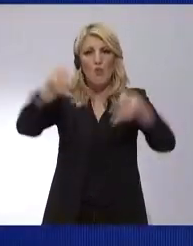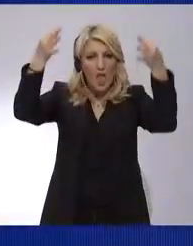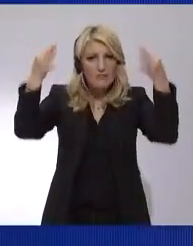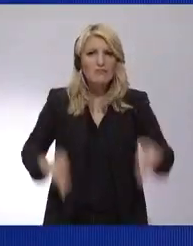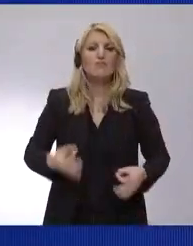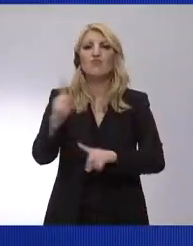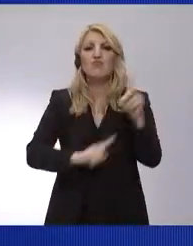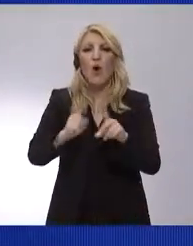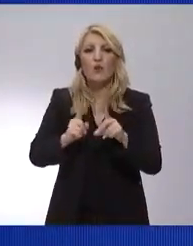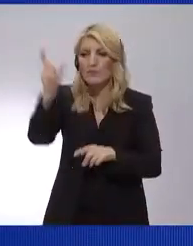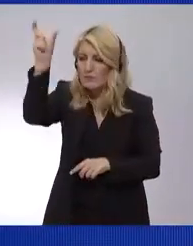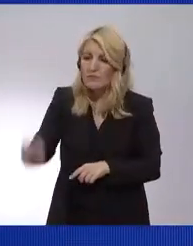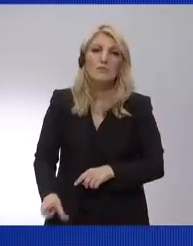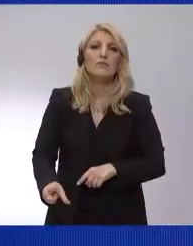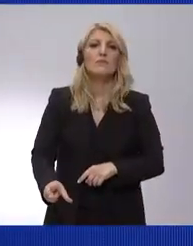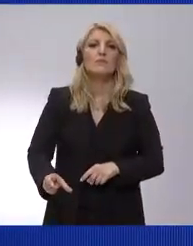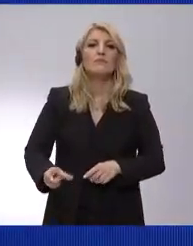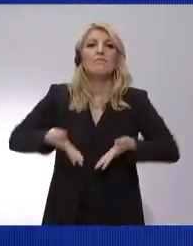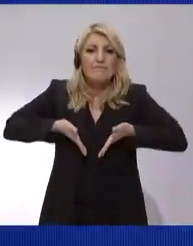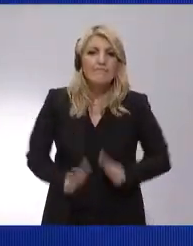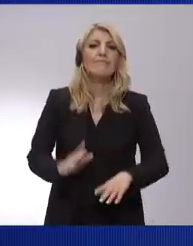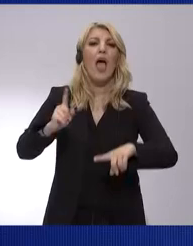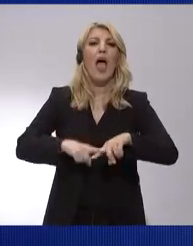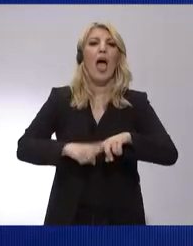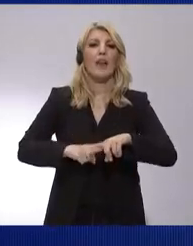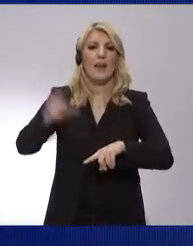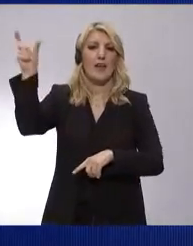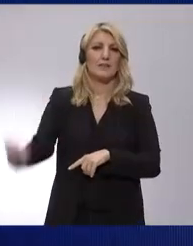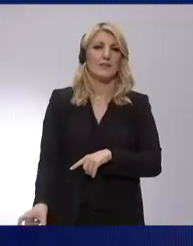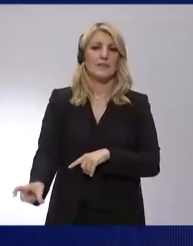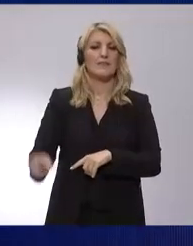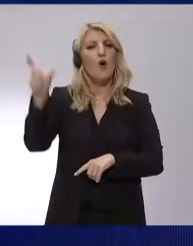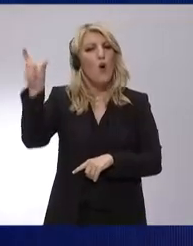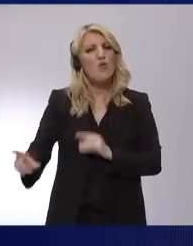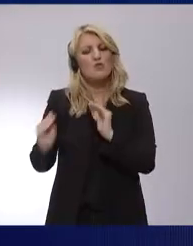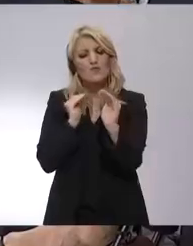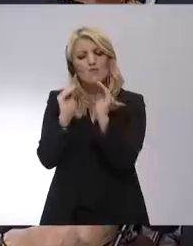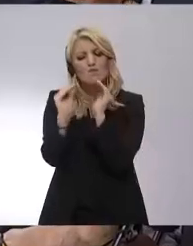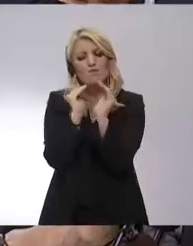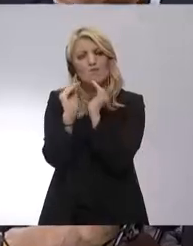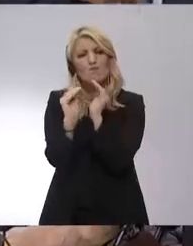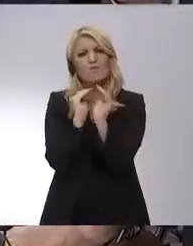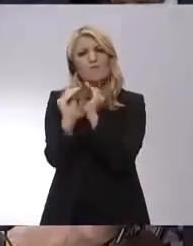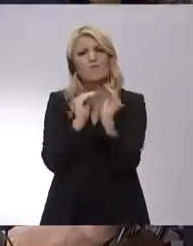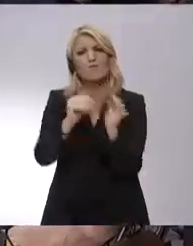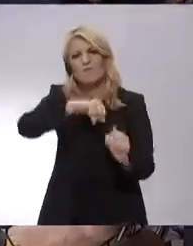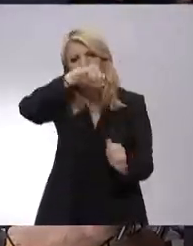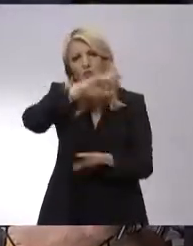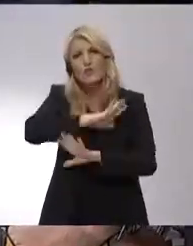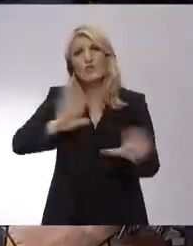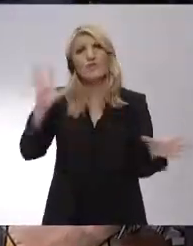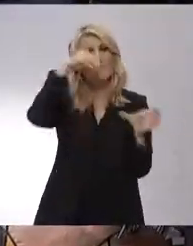portfolio. You know, who I mean, it's a vice president of the European Commission, Margarita Eskinas. Thank you so much for your great work.